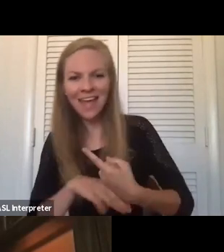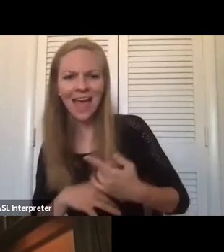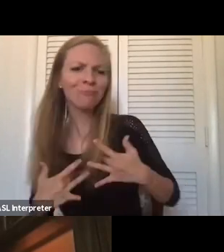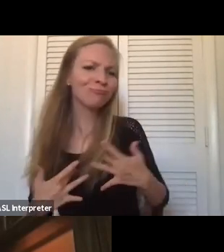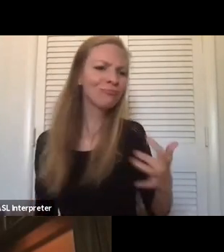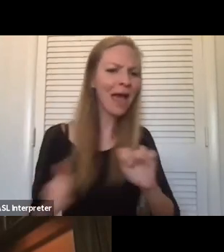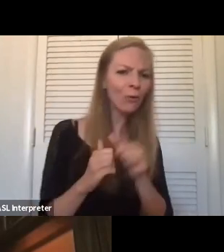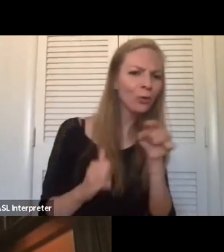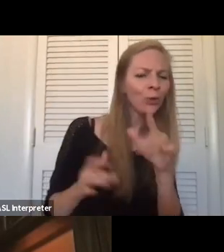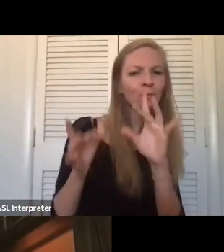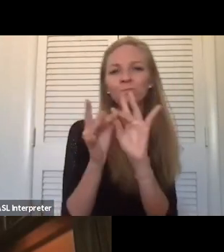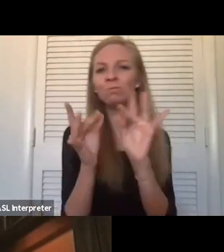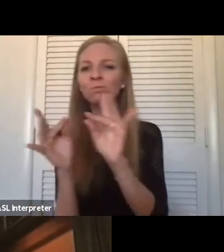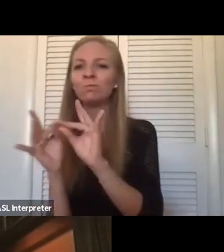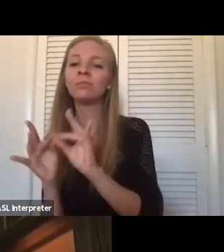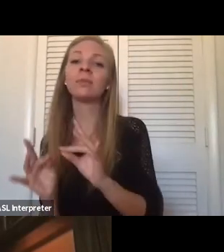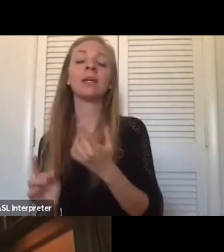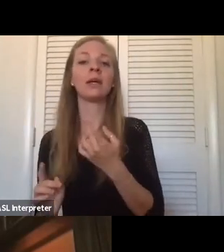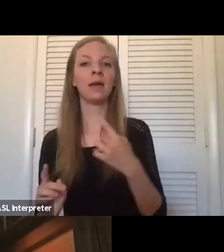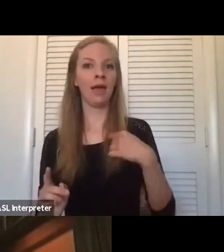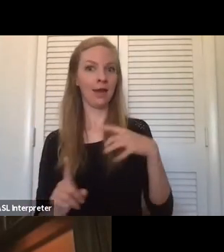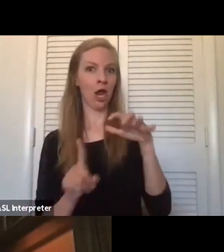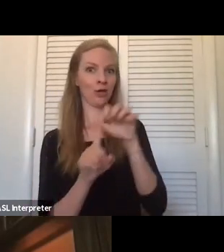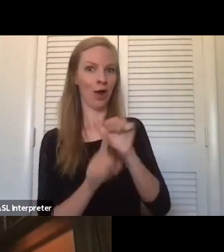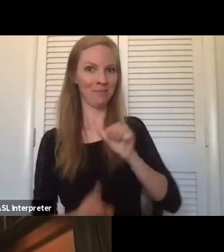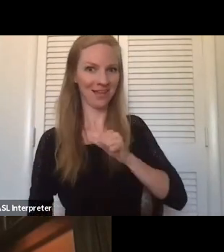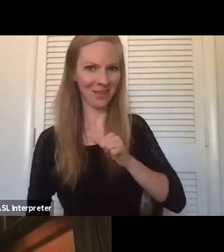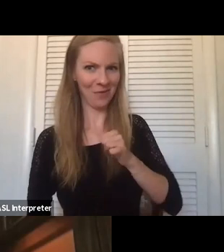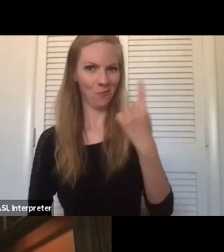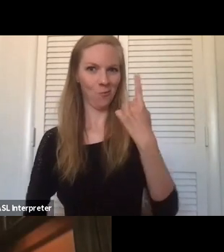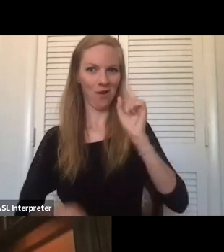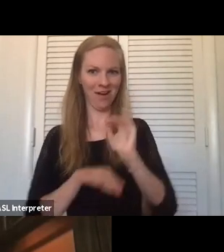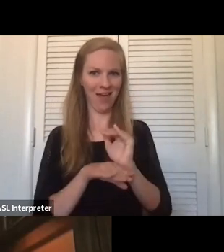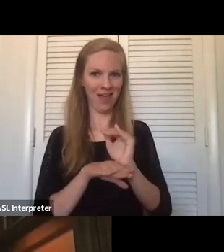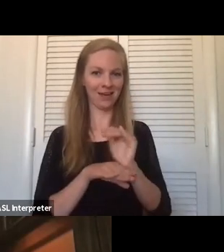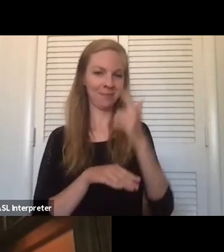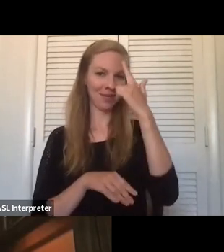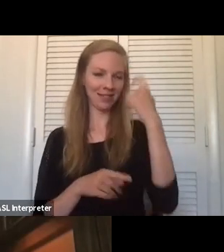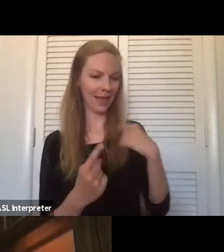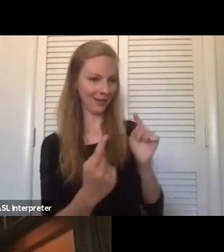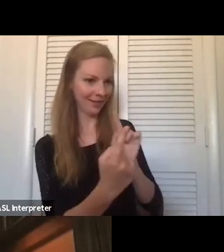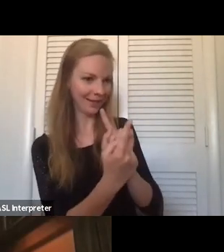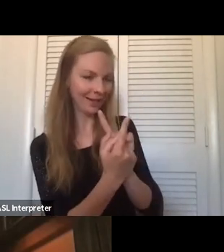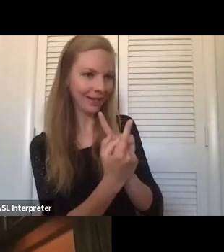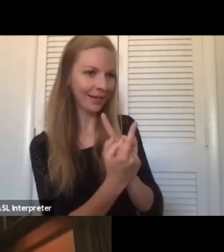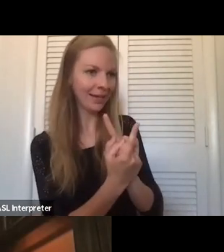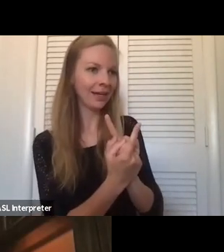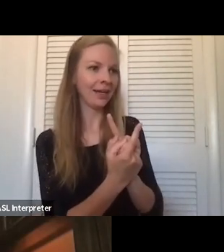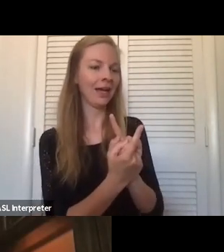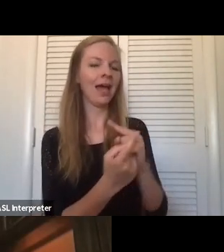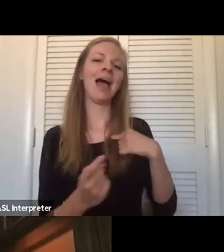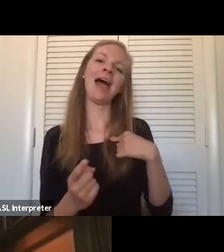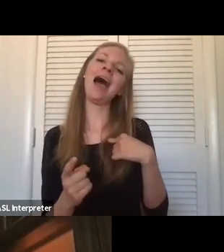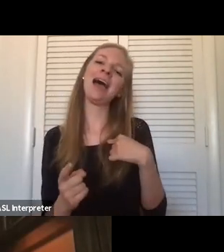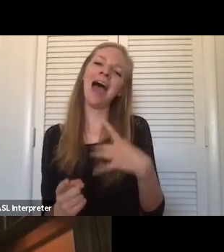know, he, I caught myself one night because I approached and I like to tell really corny jokes and